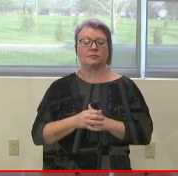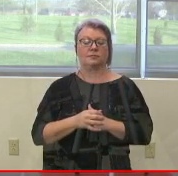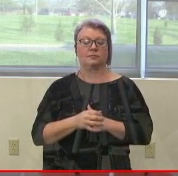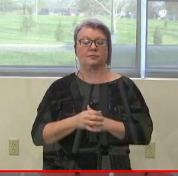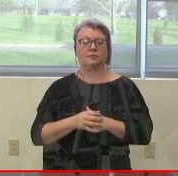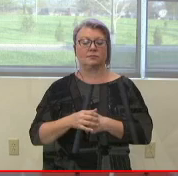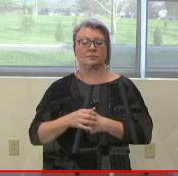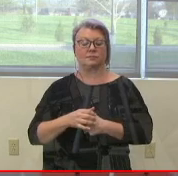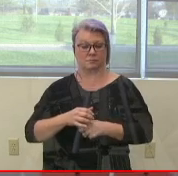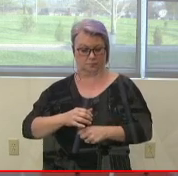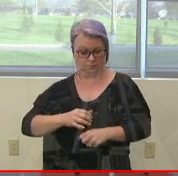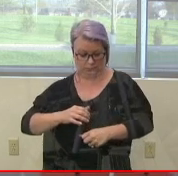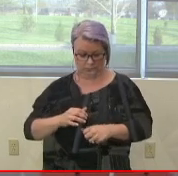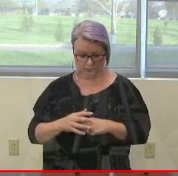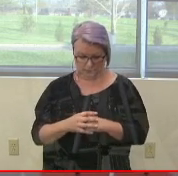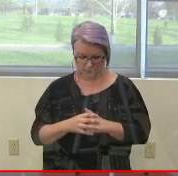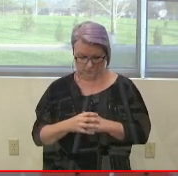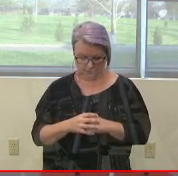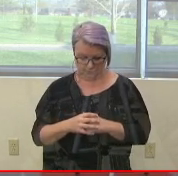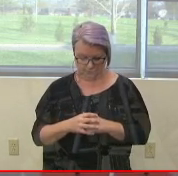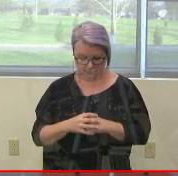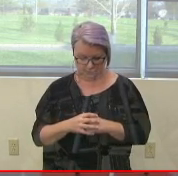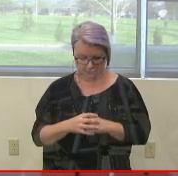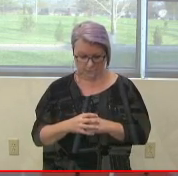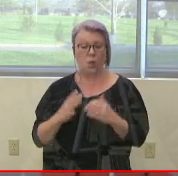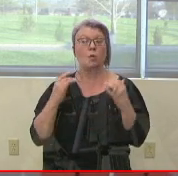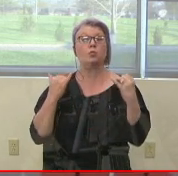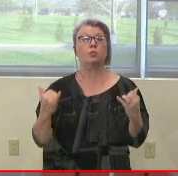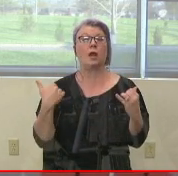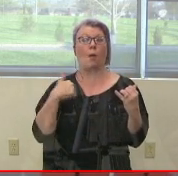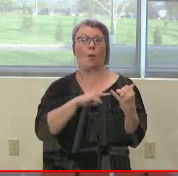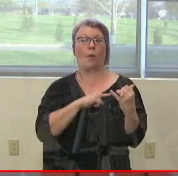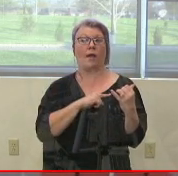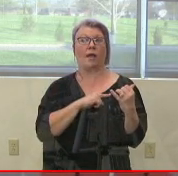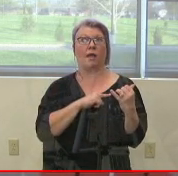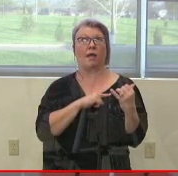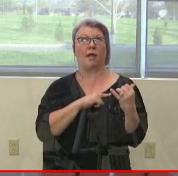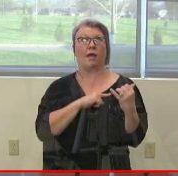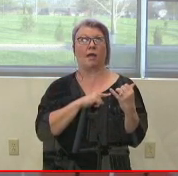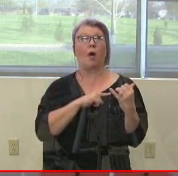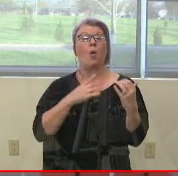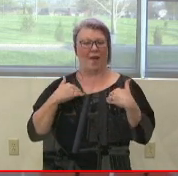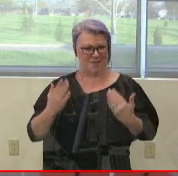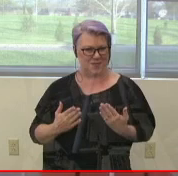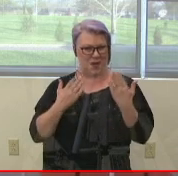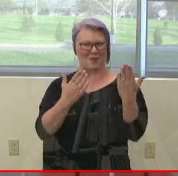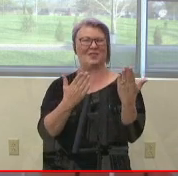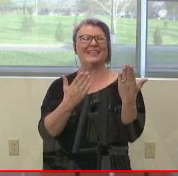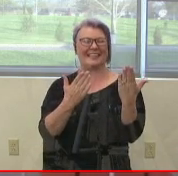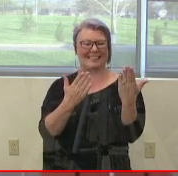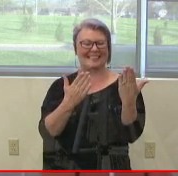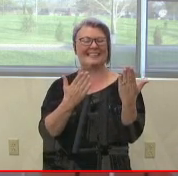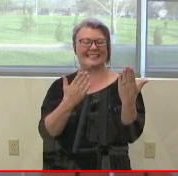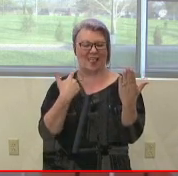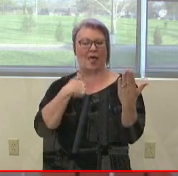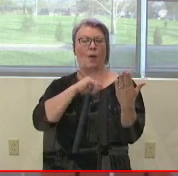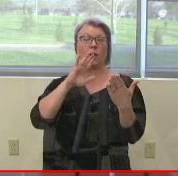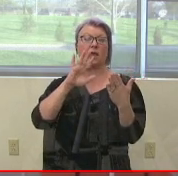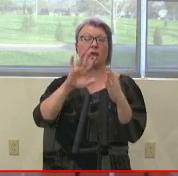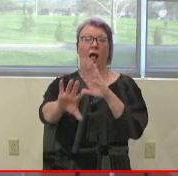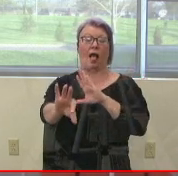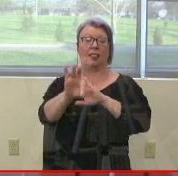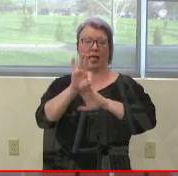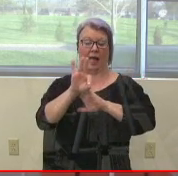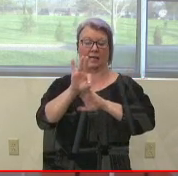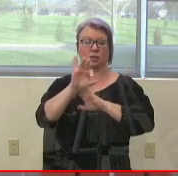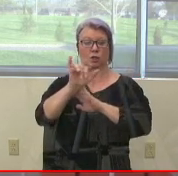So I would ask that the Board of Education, we have a motion, that we elect Jeff Todd